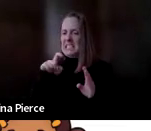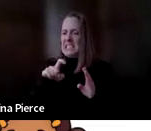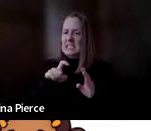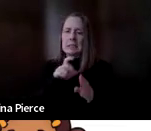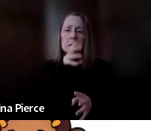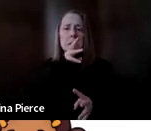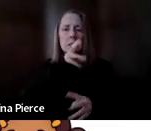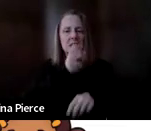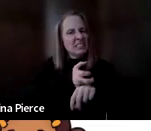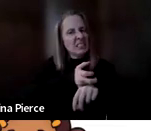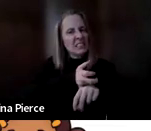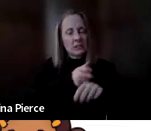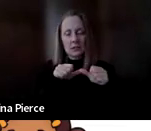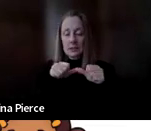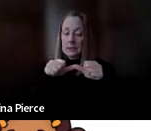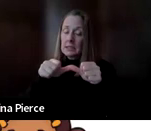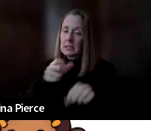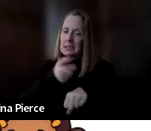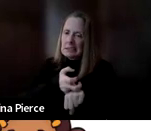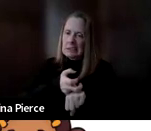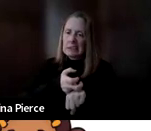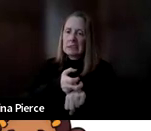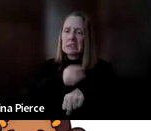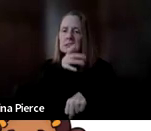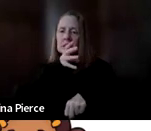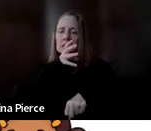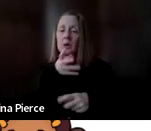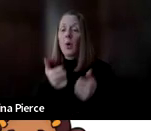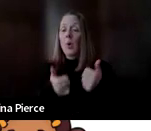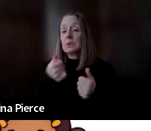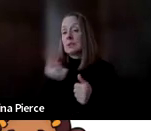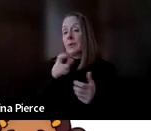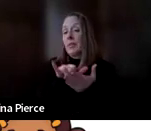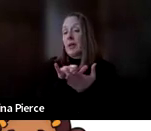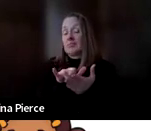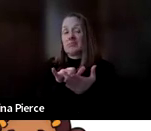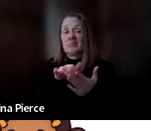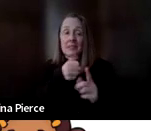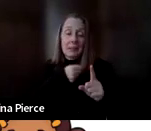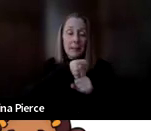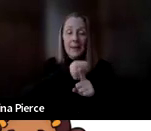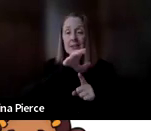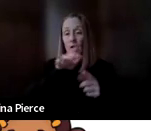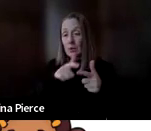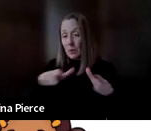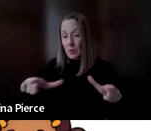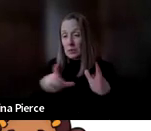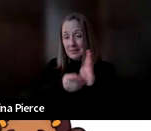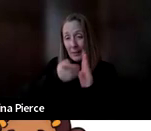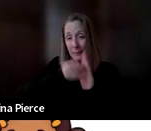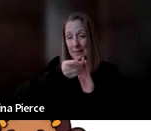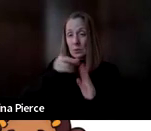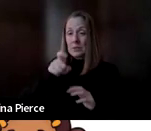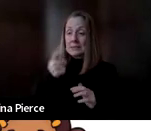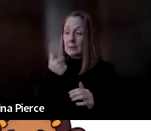speech consistently difficult. They might have a disability that impacts their language development and could benefit from an external system to help them organize their thoughts.